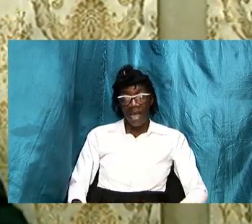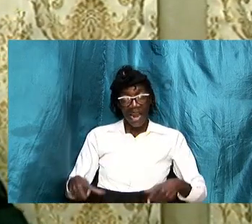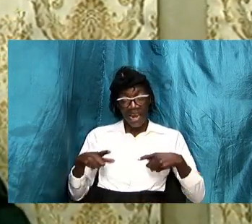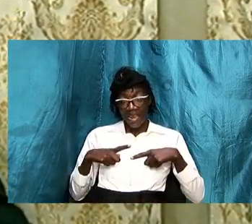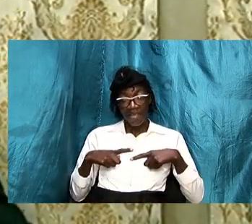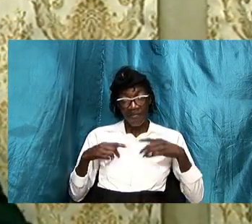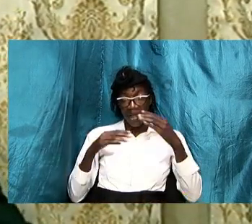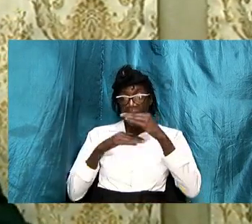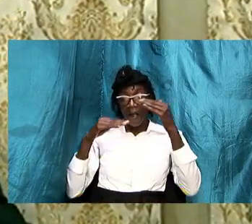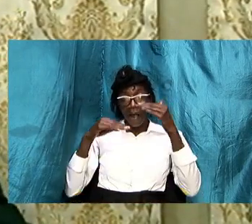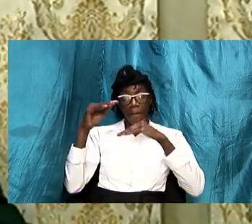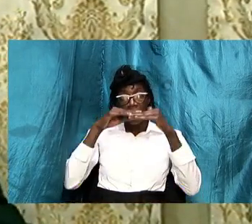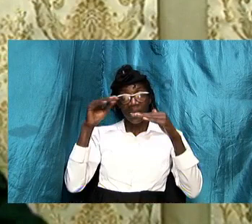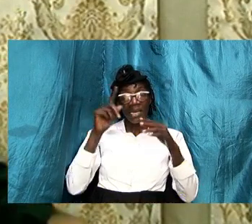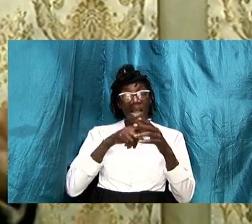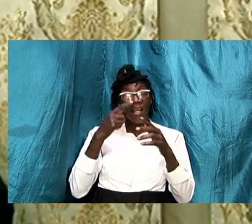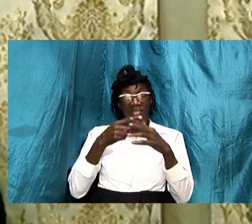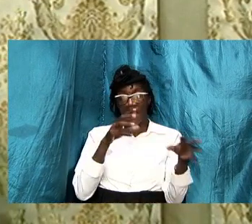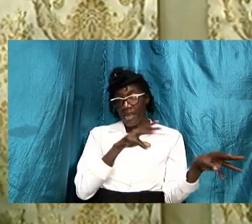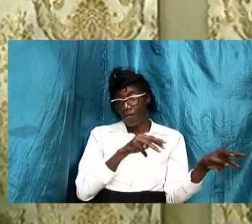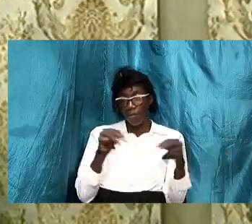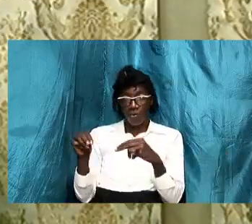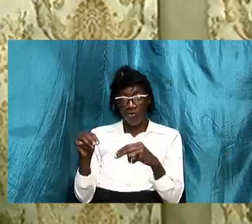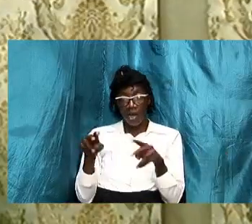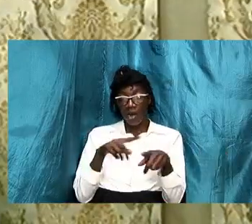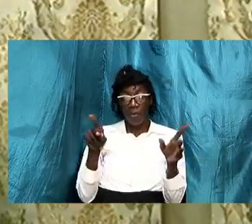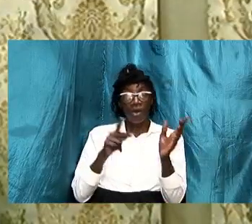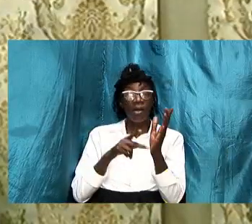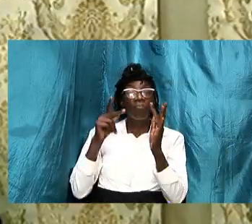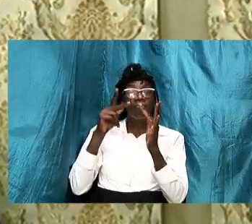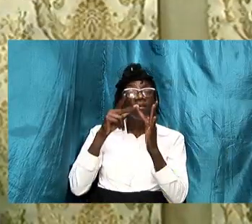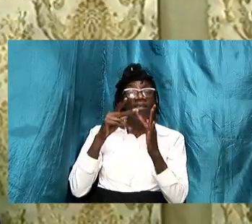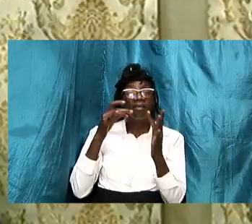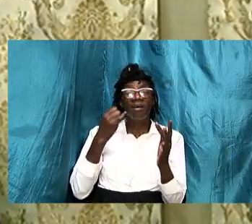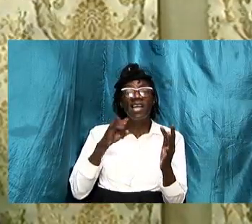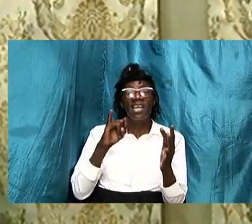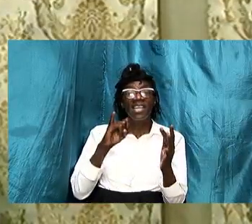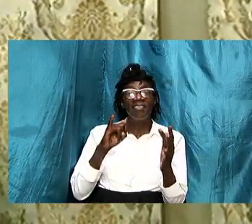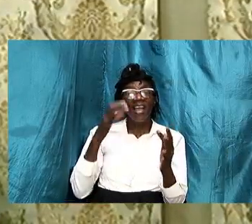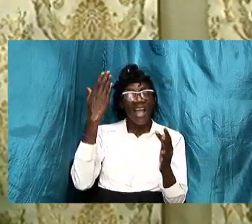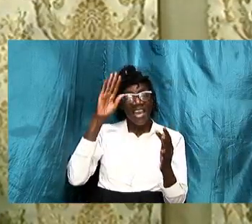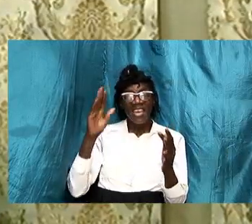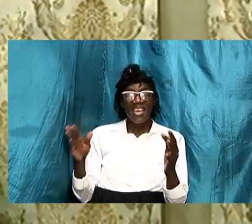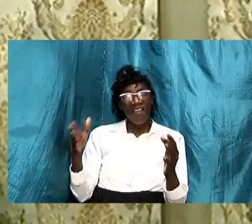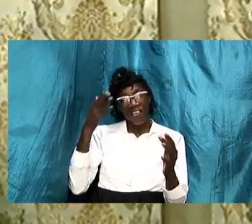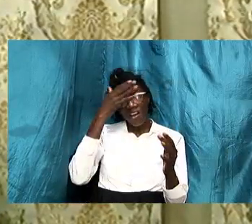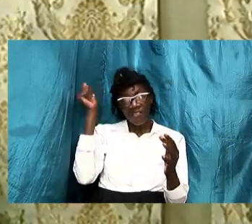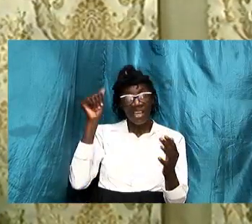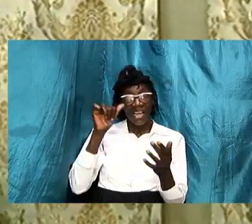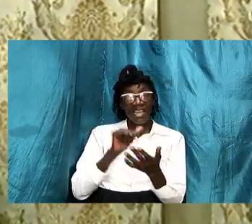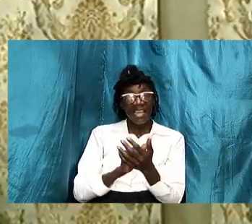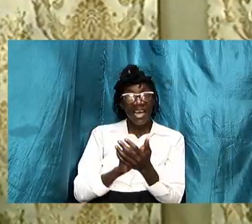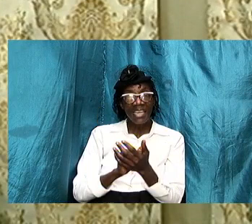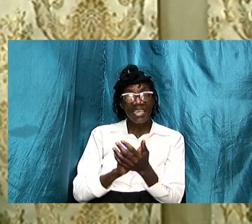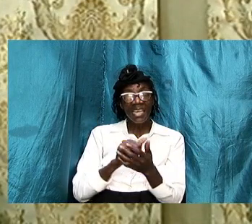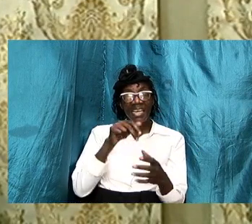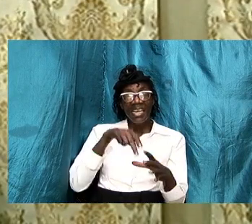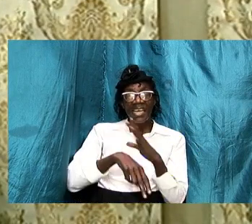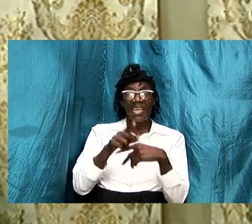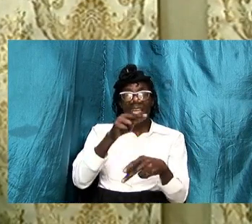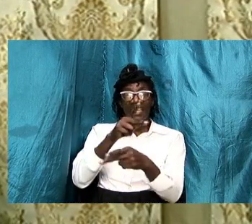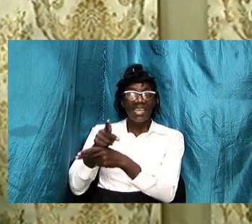and move on again but the principle is never forget that in keeping